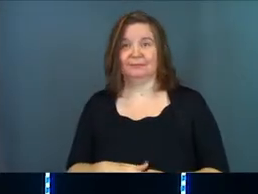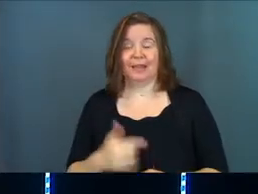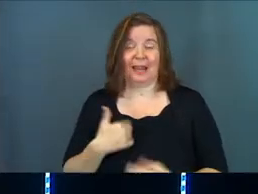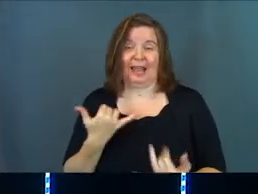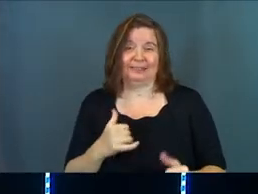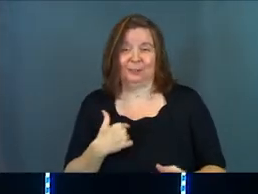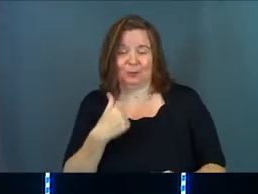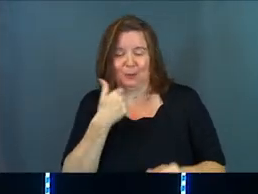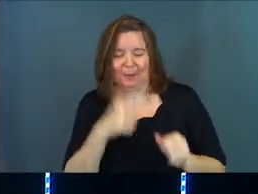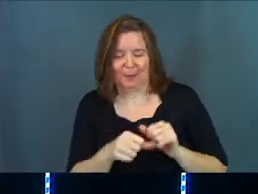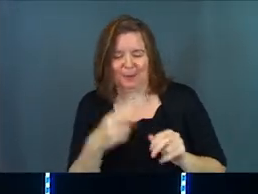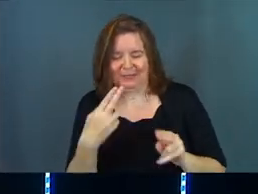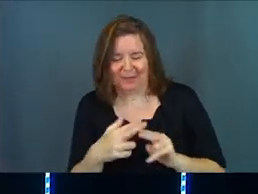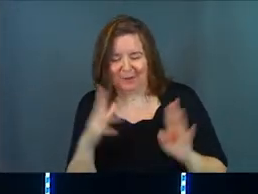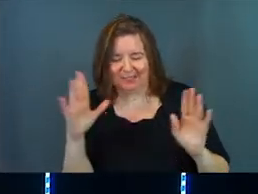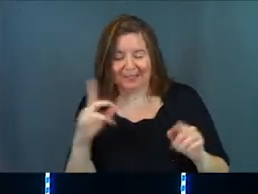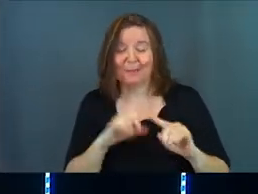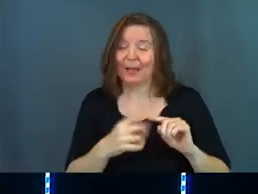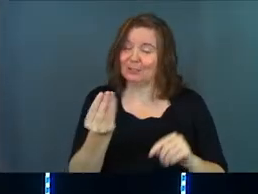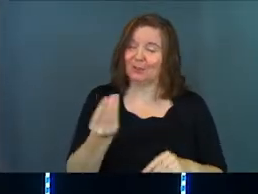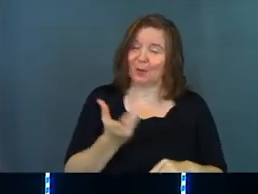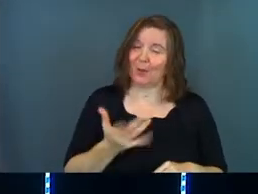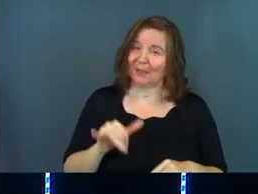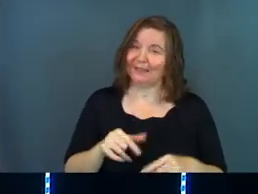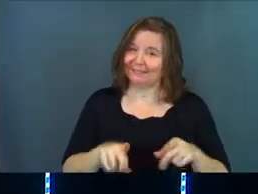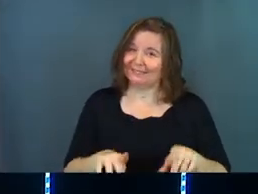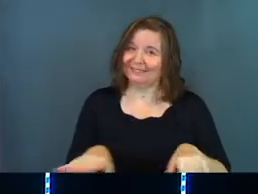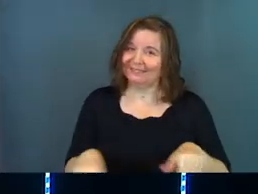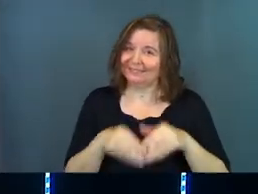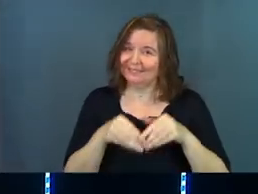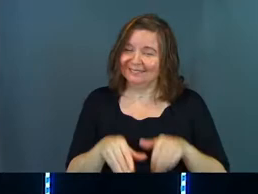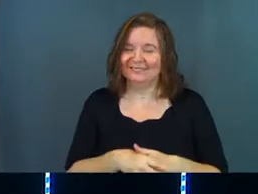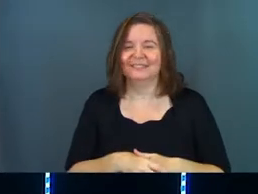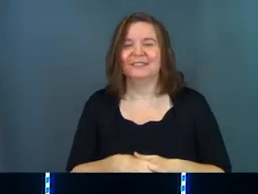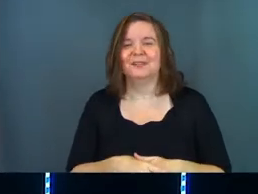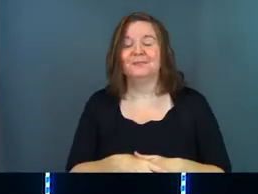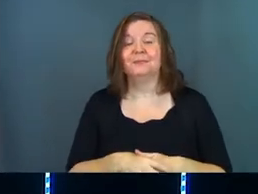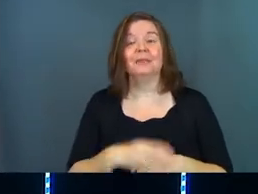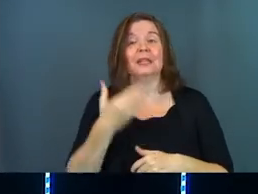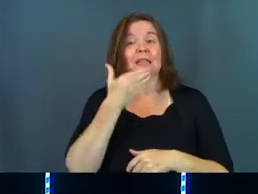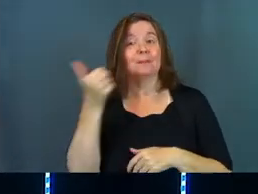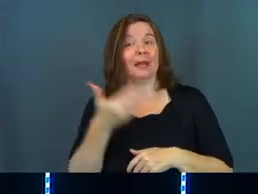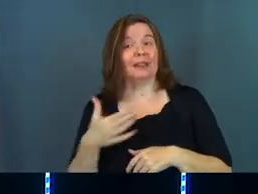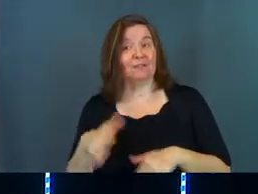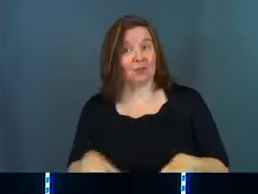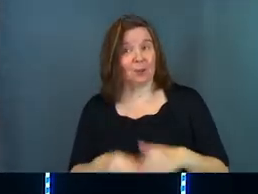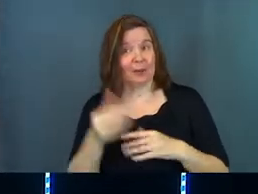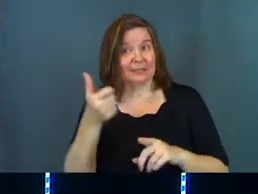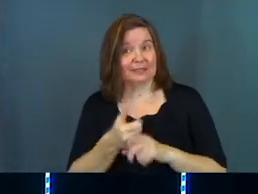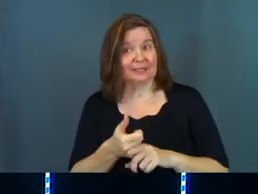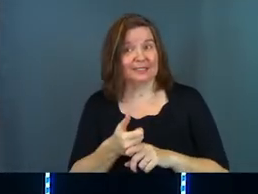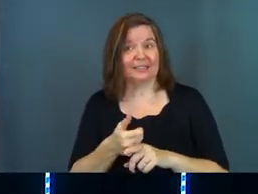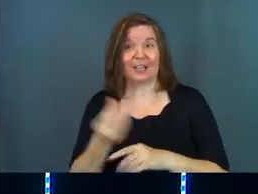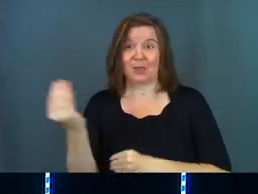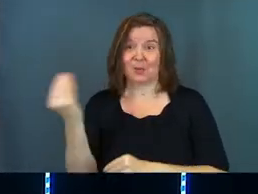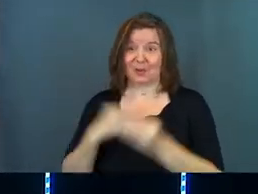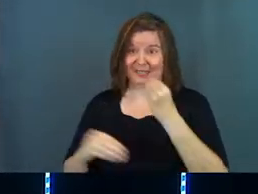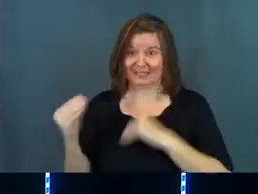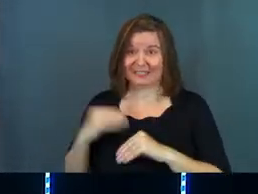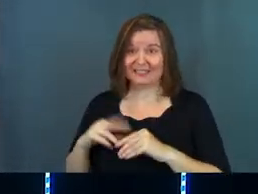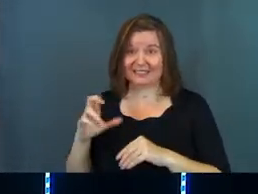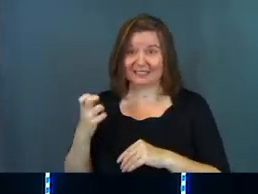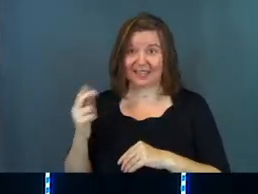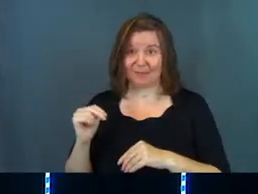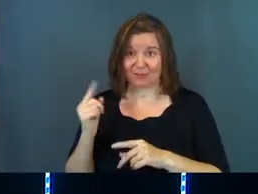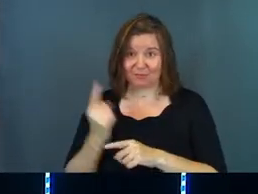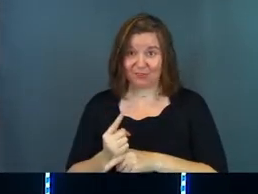I still don't remember what his name was, but she told me, she told me the better thing from the wedding though is receptions, right?